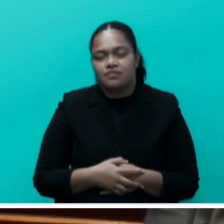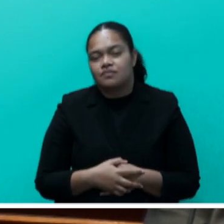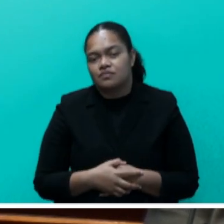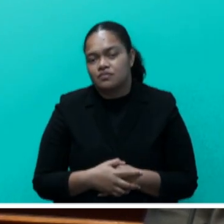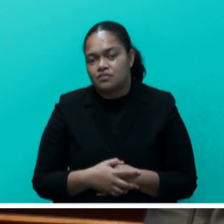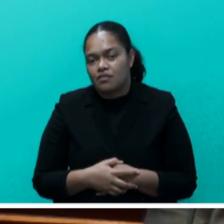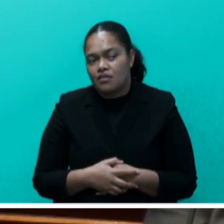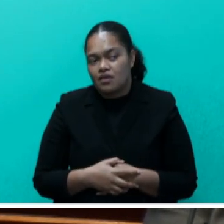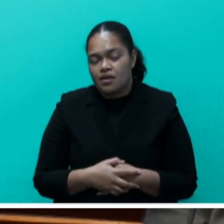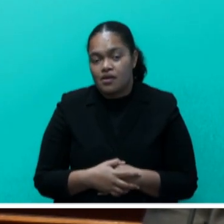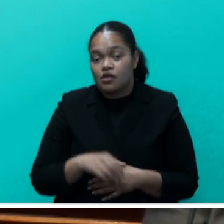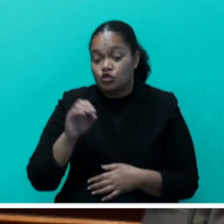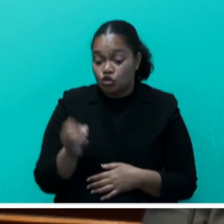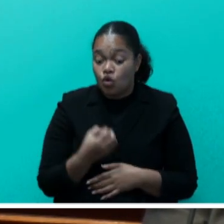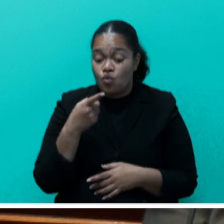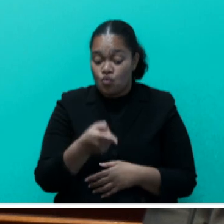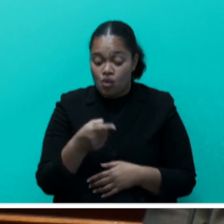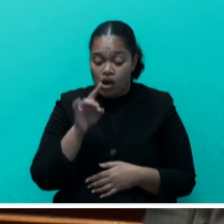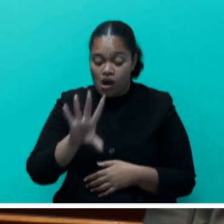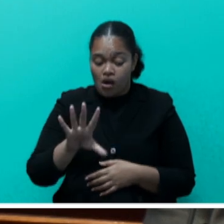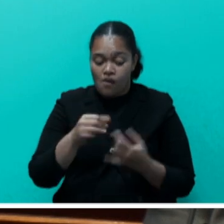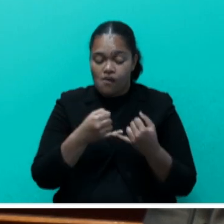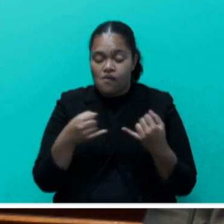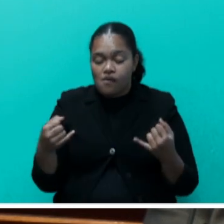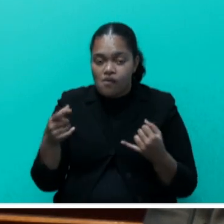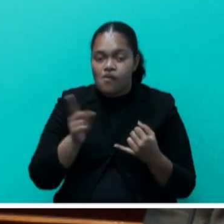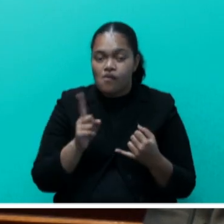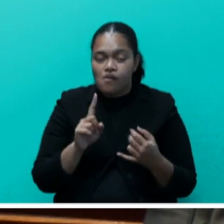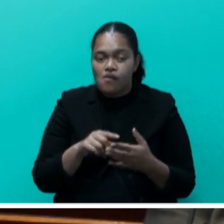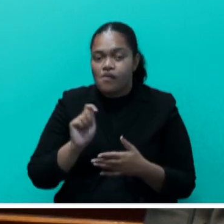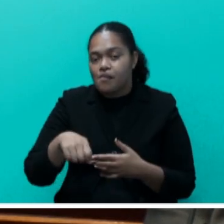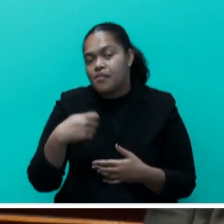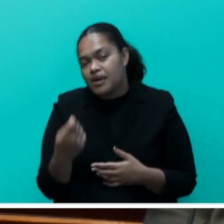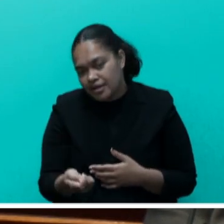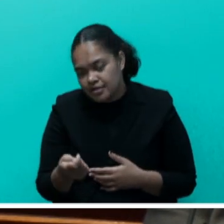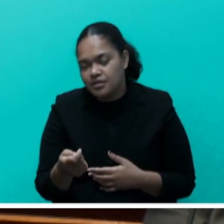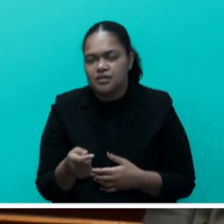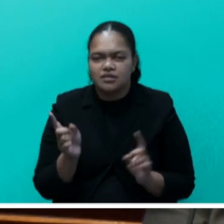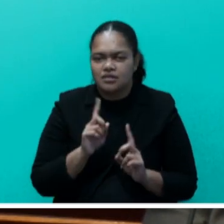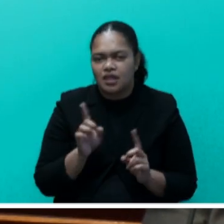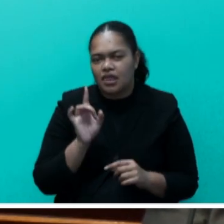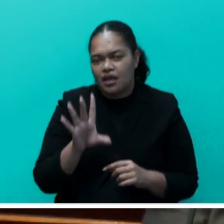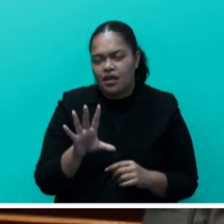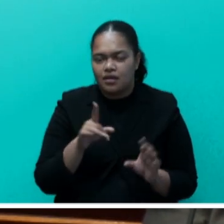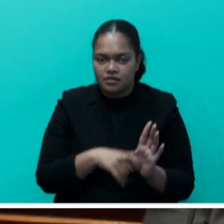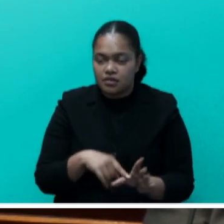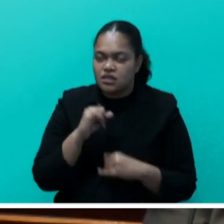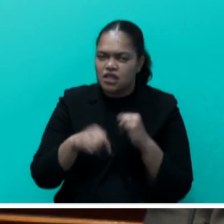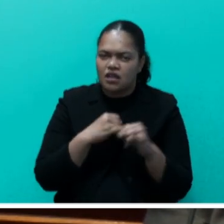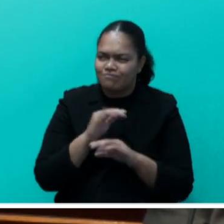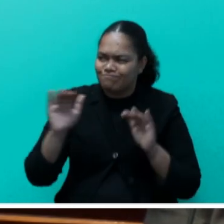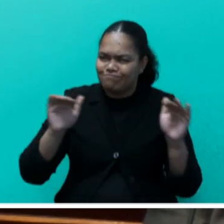ABAS outlines the sustainable development aspirations of SEEDS over the next 10 years and calls for international support to strengthen